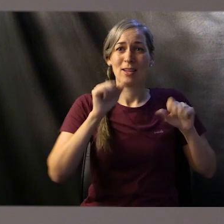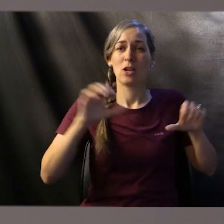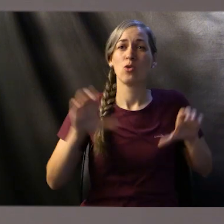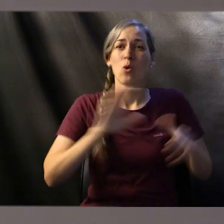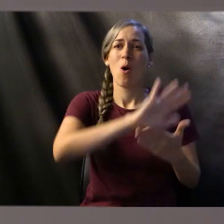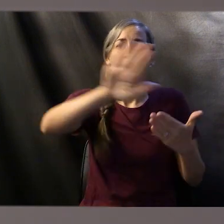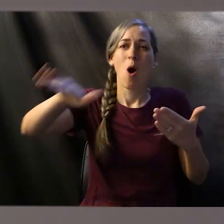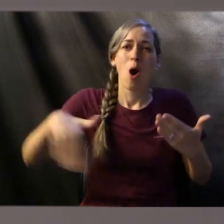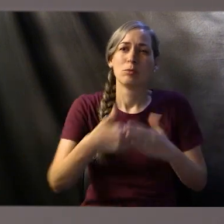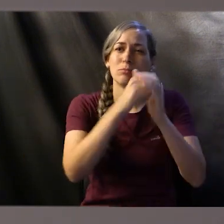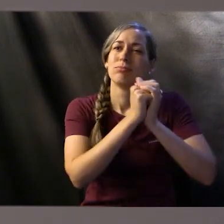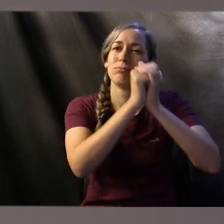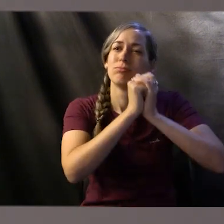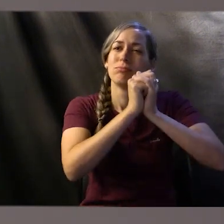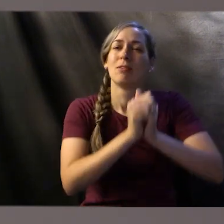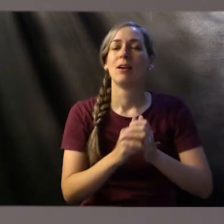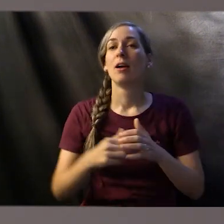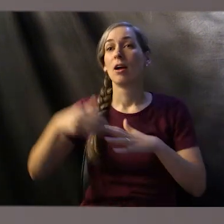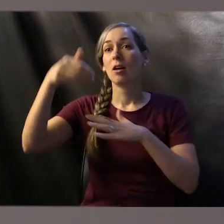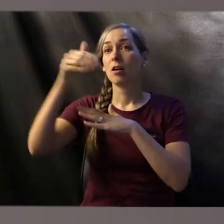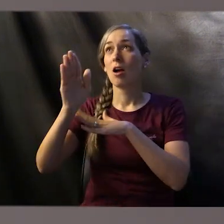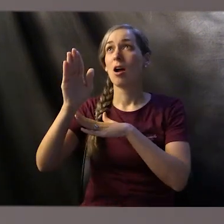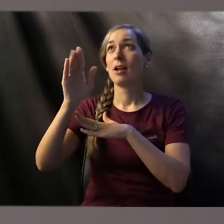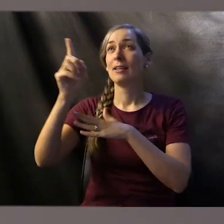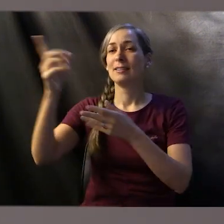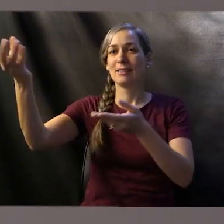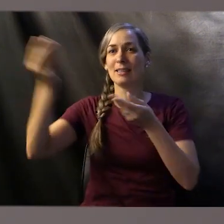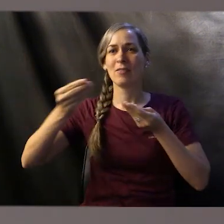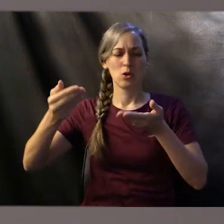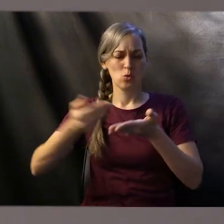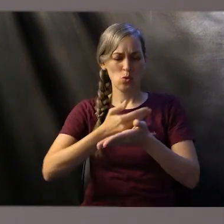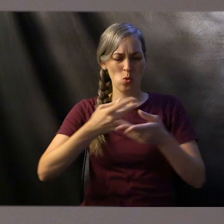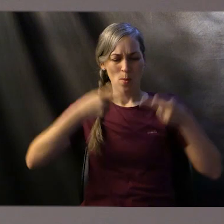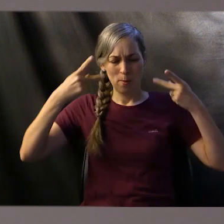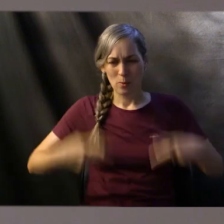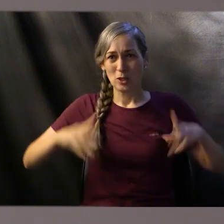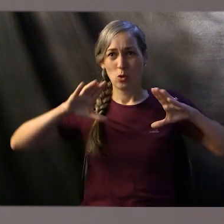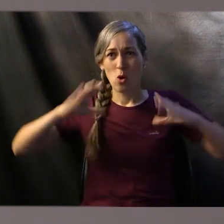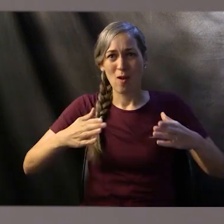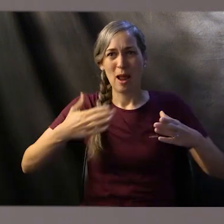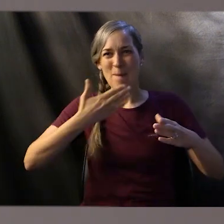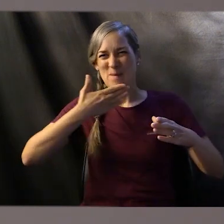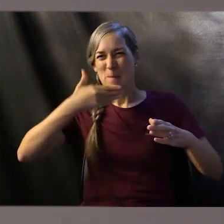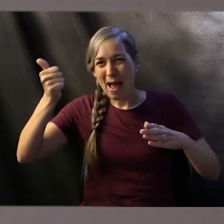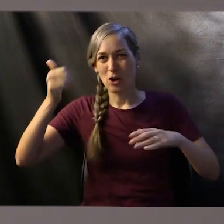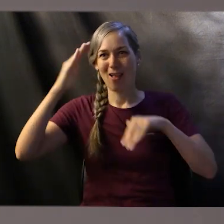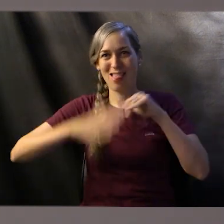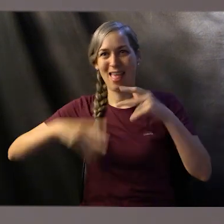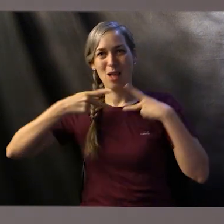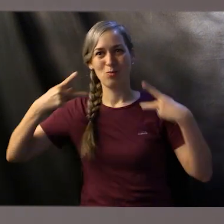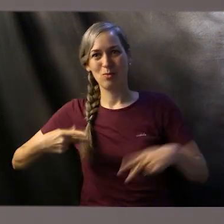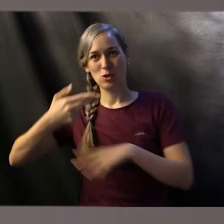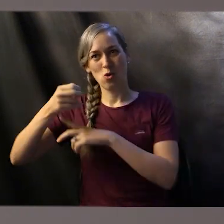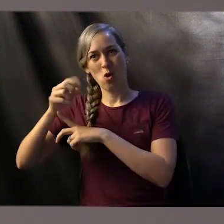The priesthood God has given us is much better than the old one. The old priesthood had to offer